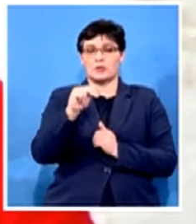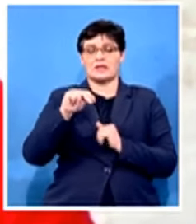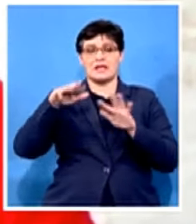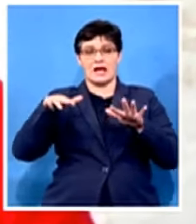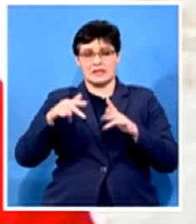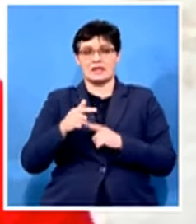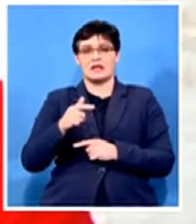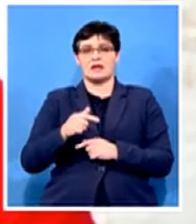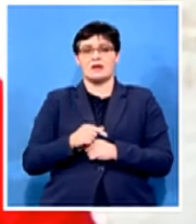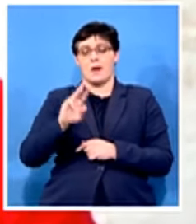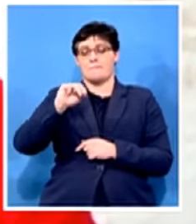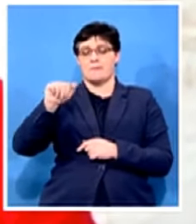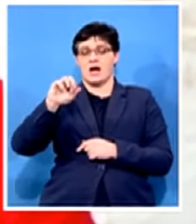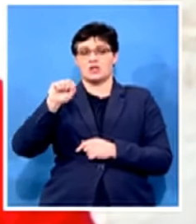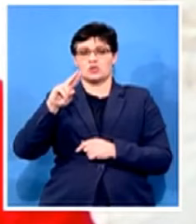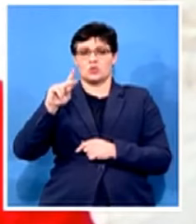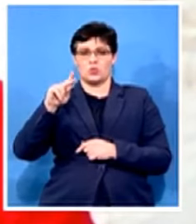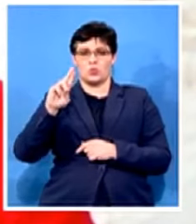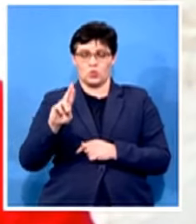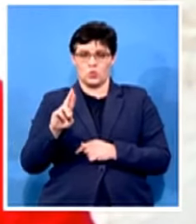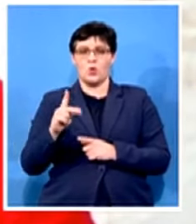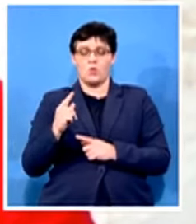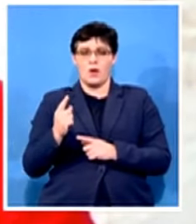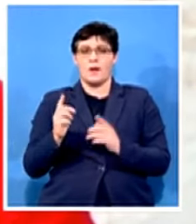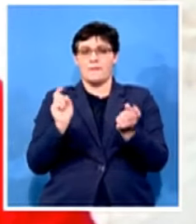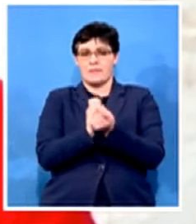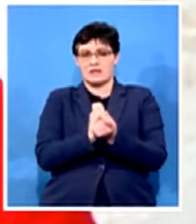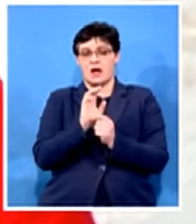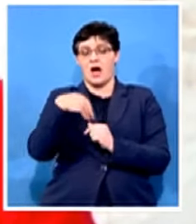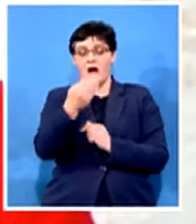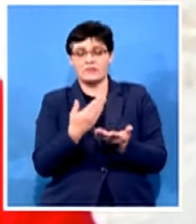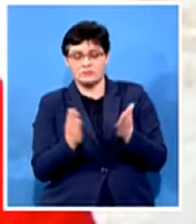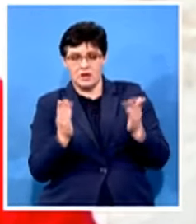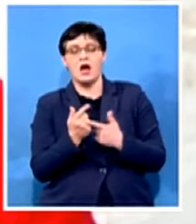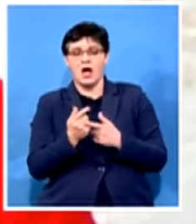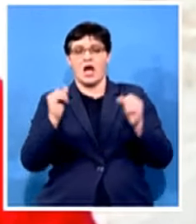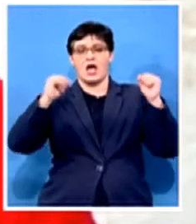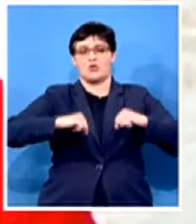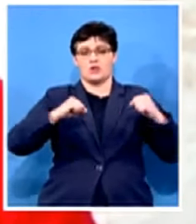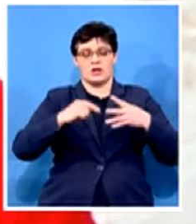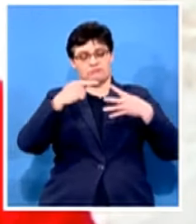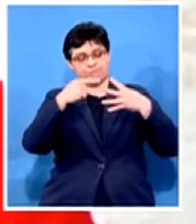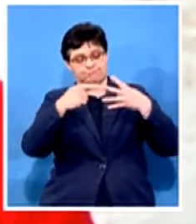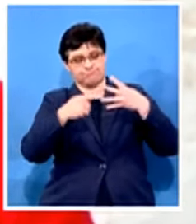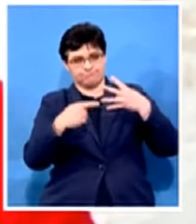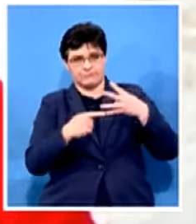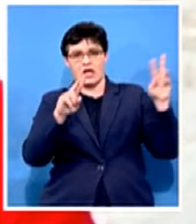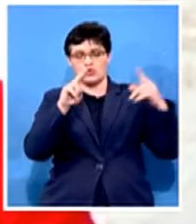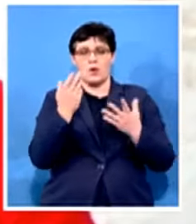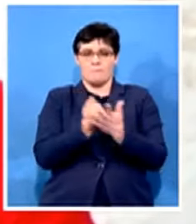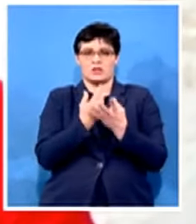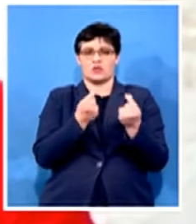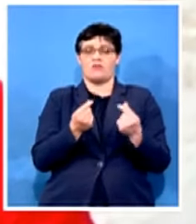met a few days after his deployment and agreed that the following issues must be addressed with immediate effect one